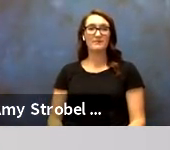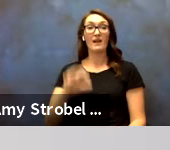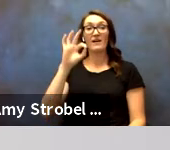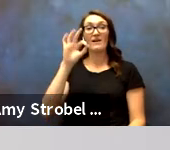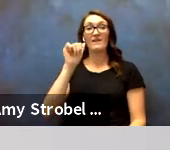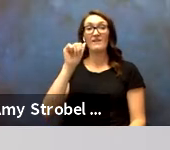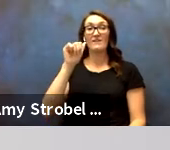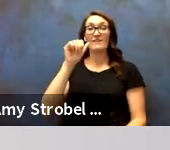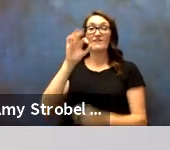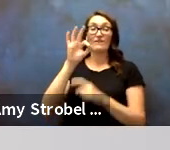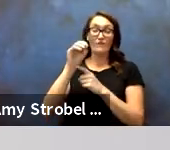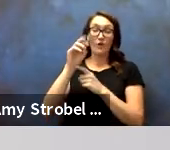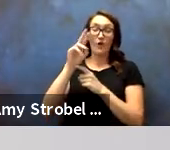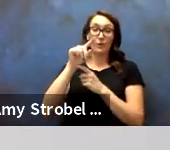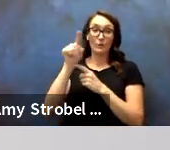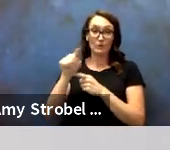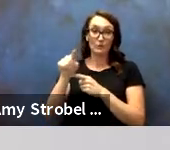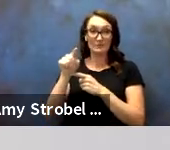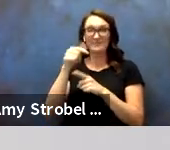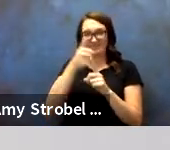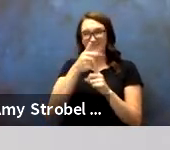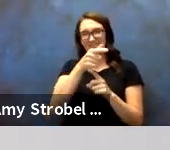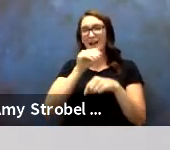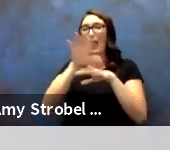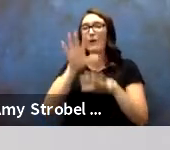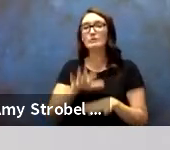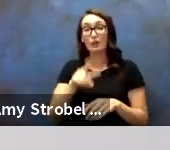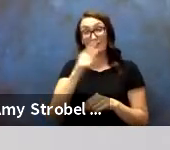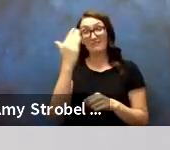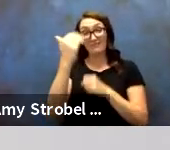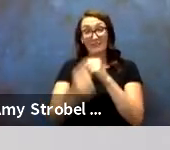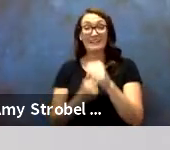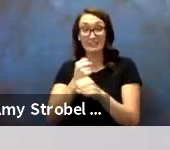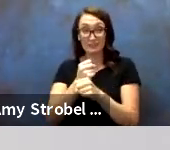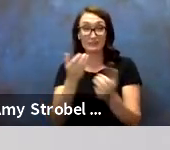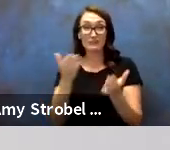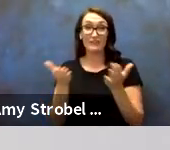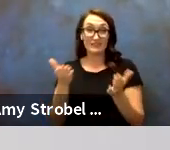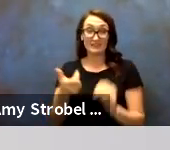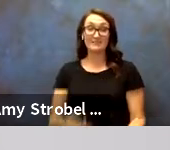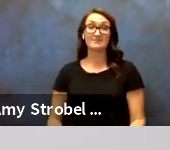Farooz Rajanad, Counselor, 15 years of service.